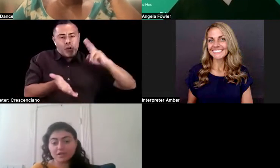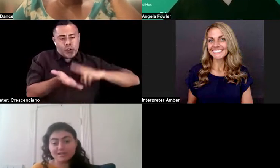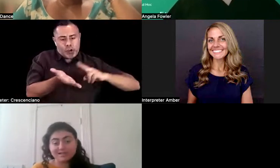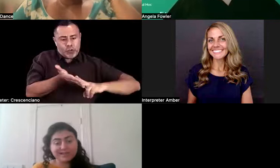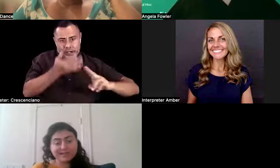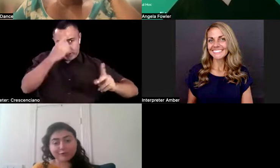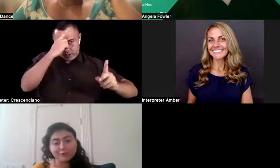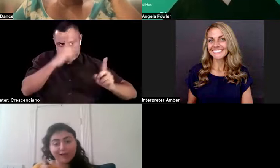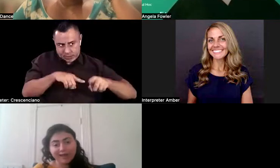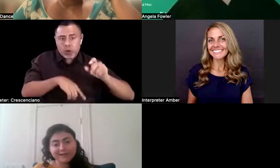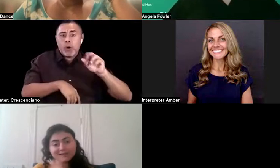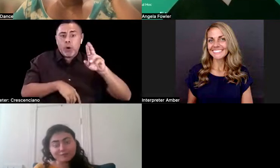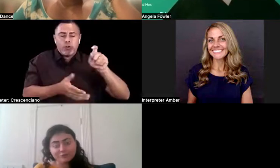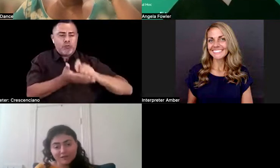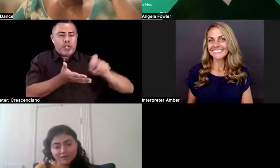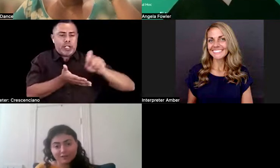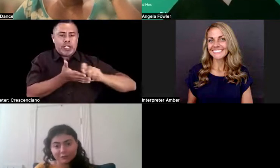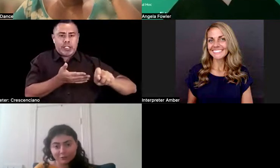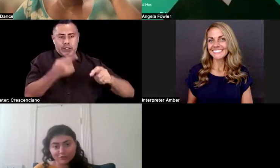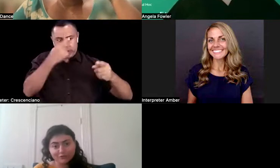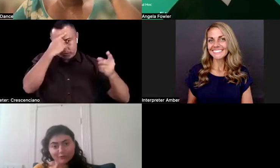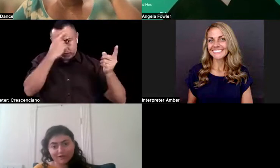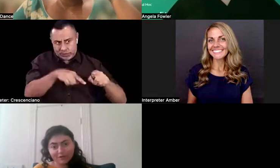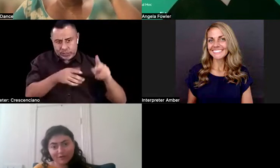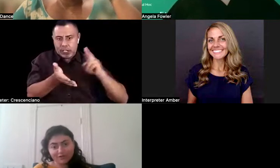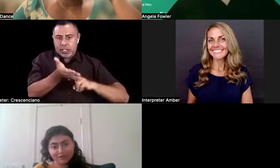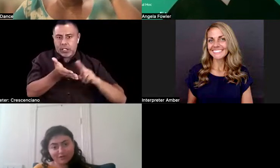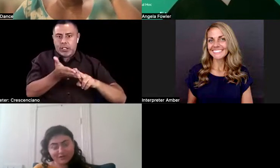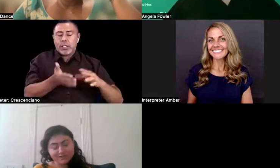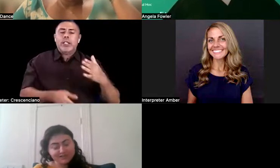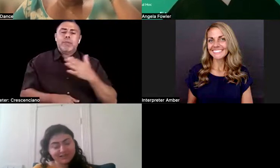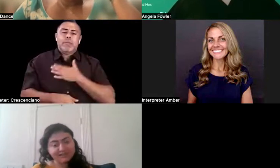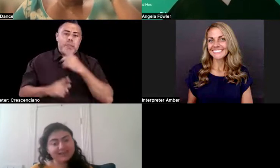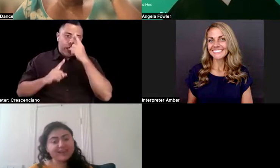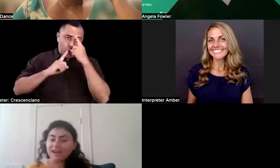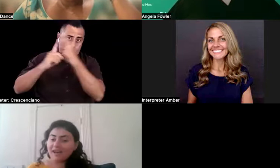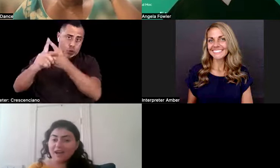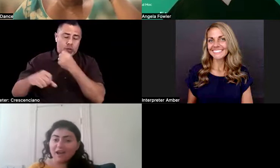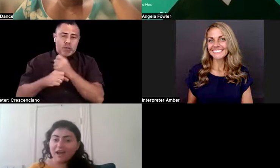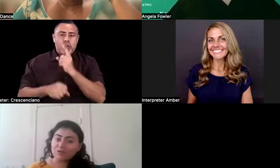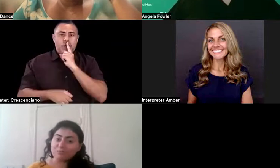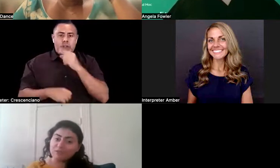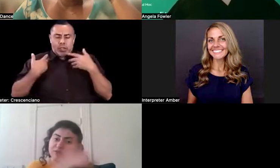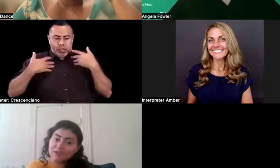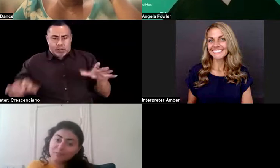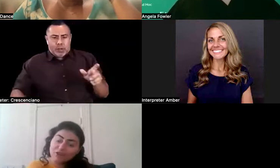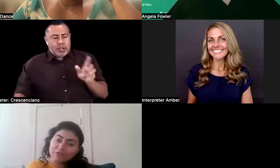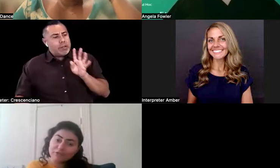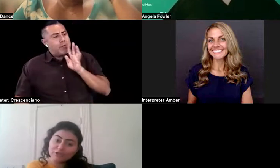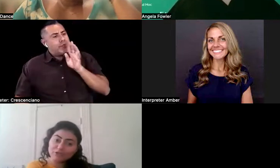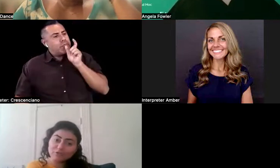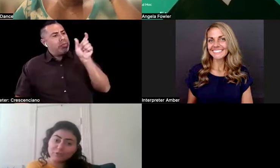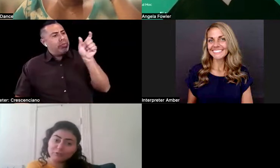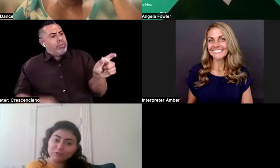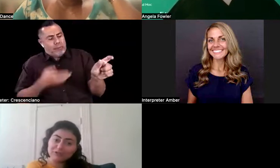because if for any reason they reject my accommodations, I want to bring up the